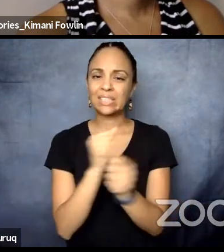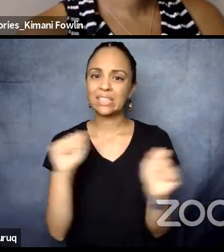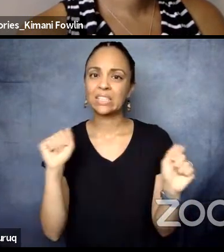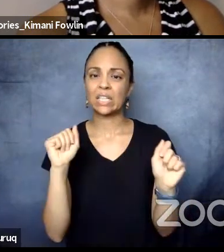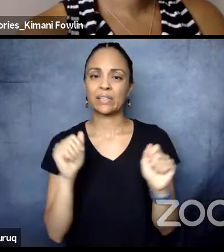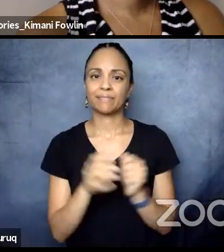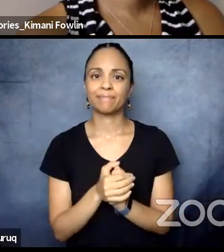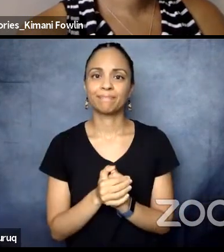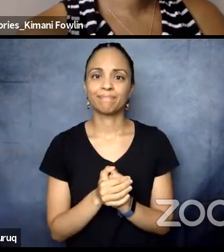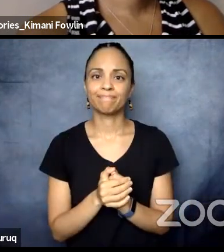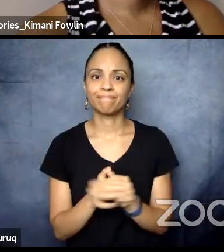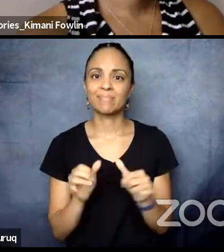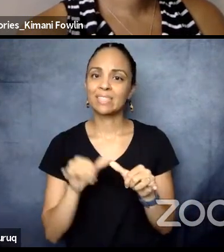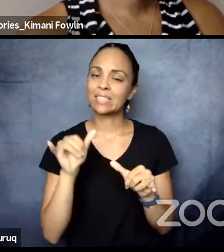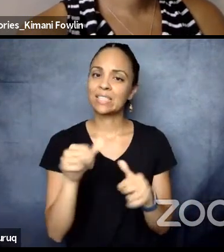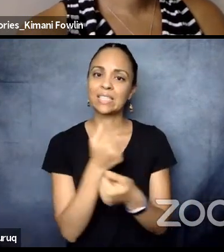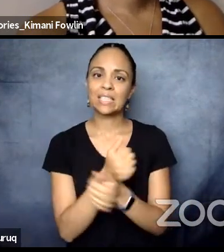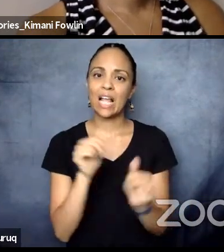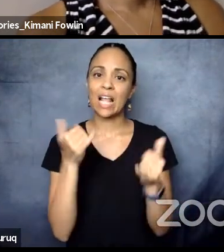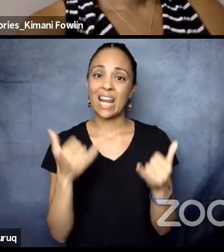I'm going to pass it over to Charmaine.